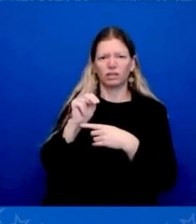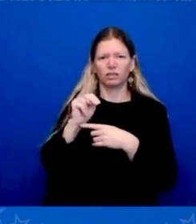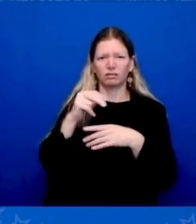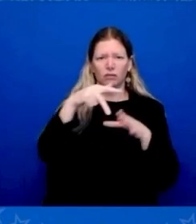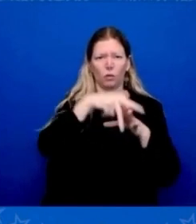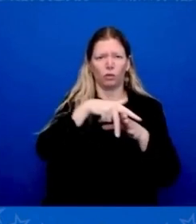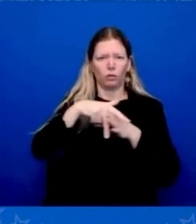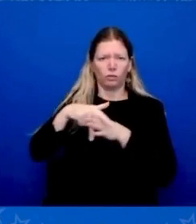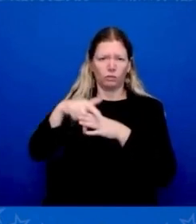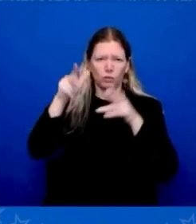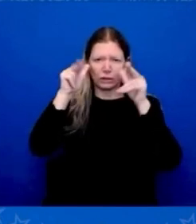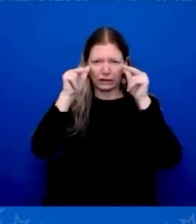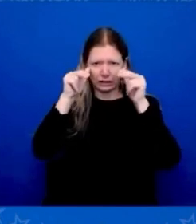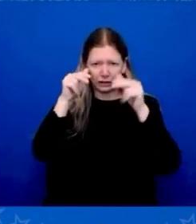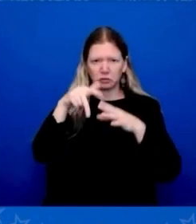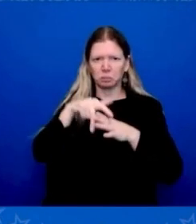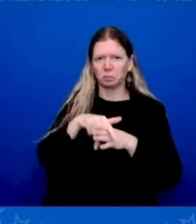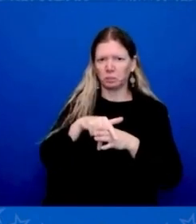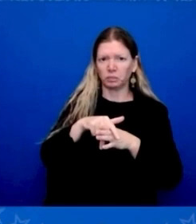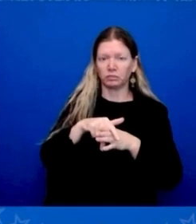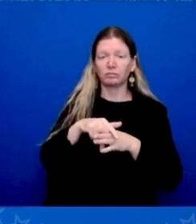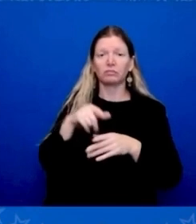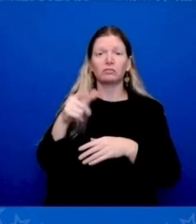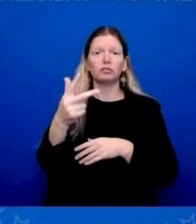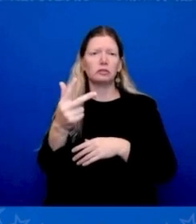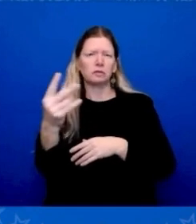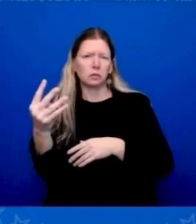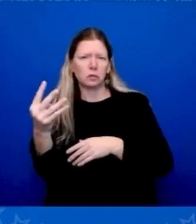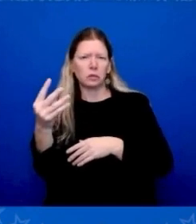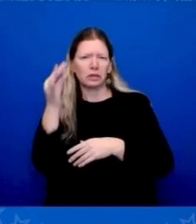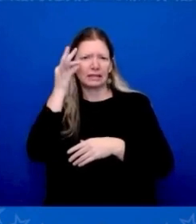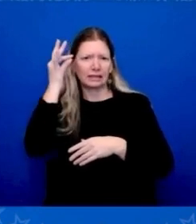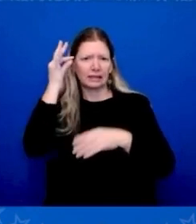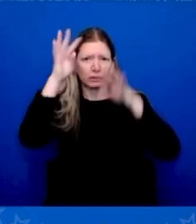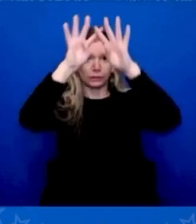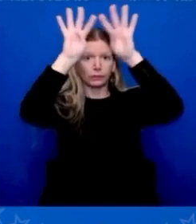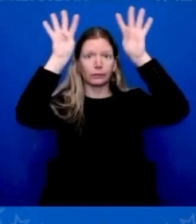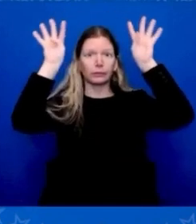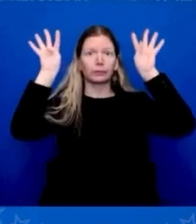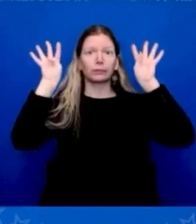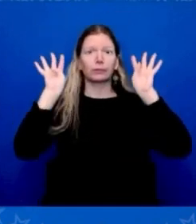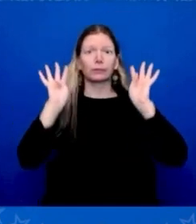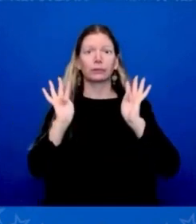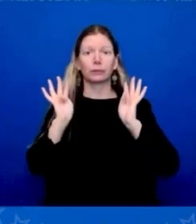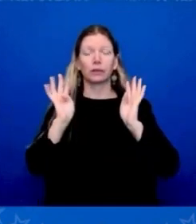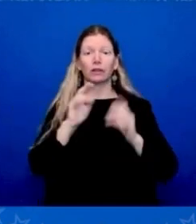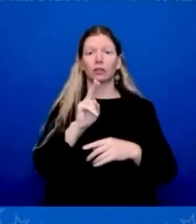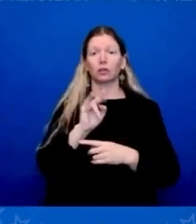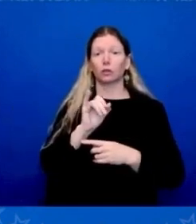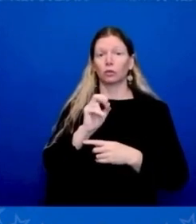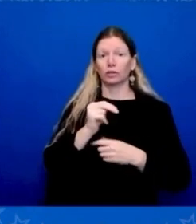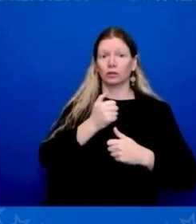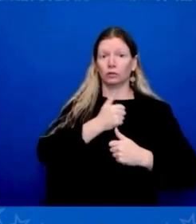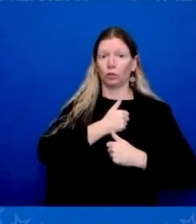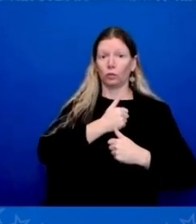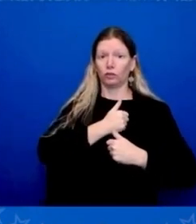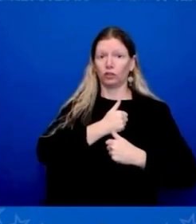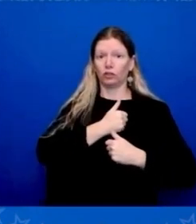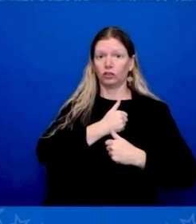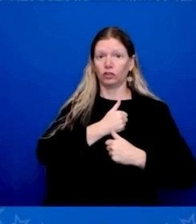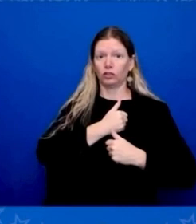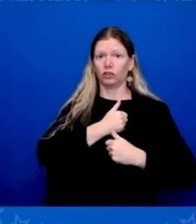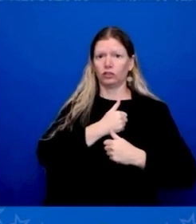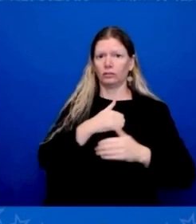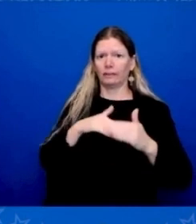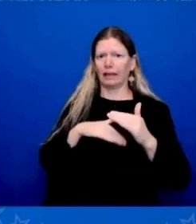headdresses and the Union soldiers. And the Union soldiers basically saying to Indians, come with me. We'll take care of you. Everything will be good.